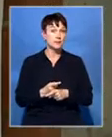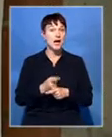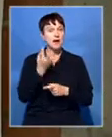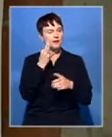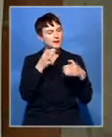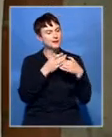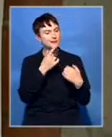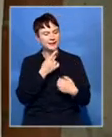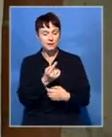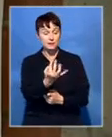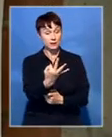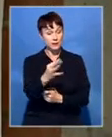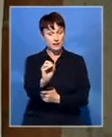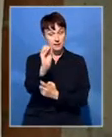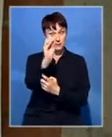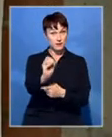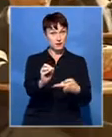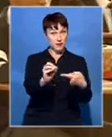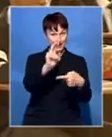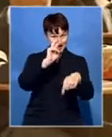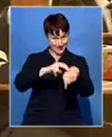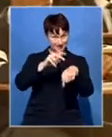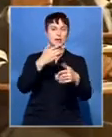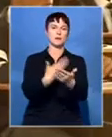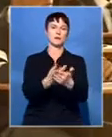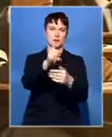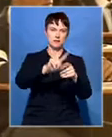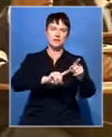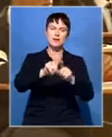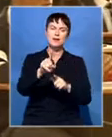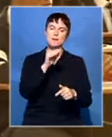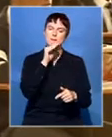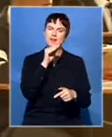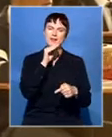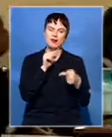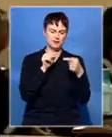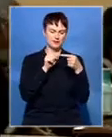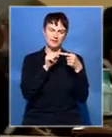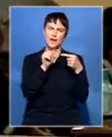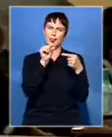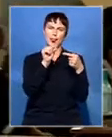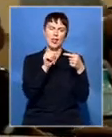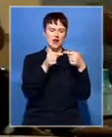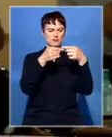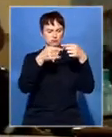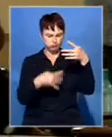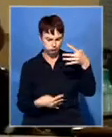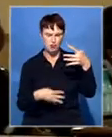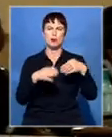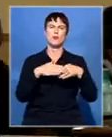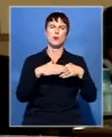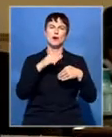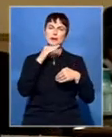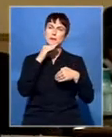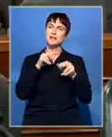Department says the 30% pass requirement is one of a small component of pass requirements and does not encapsulate the standard of the